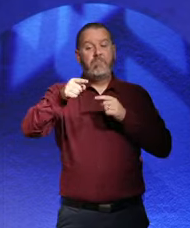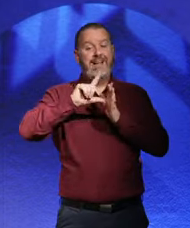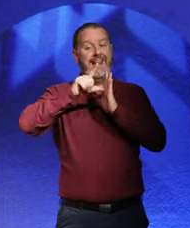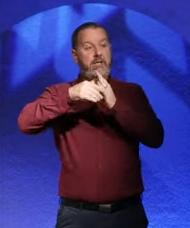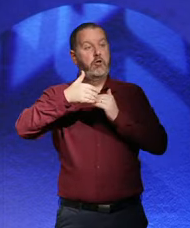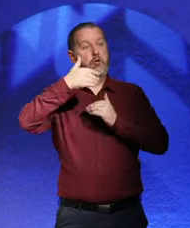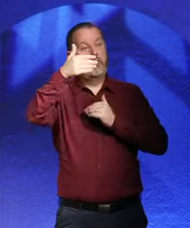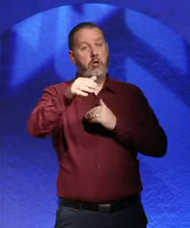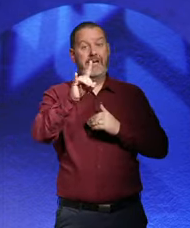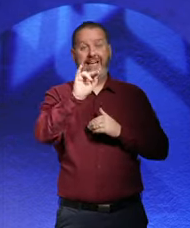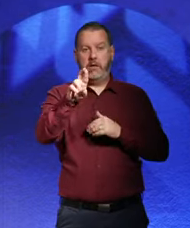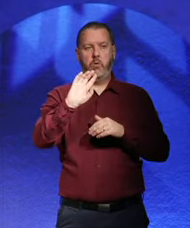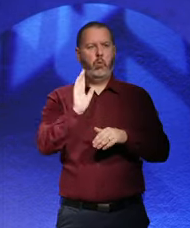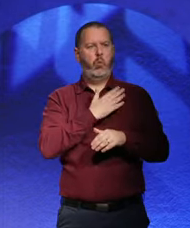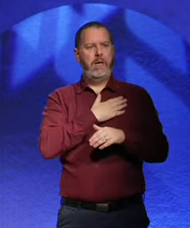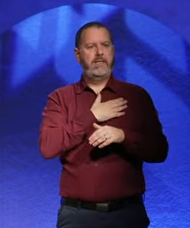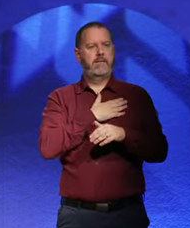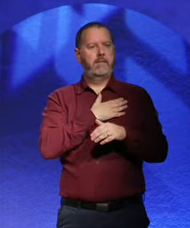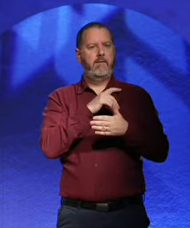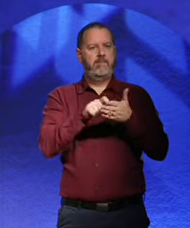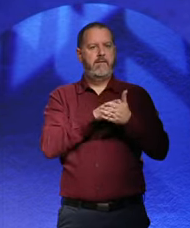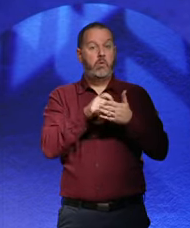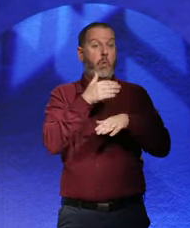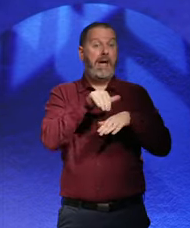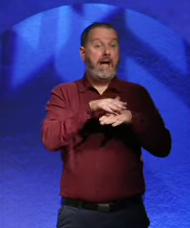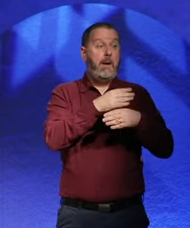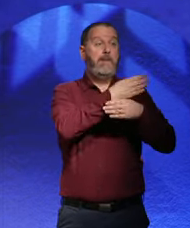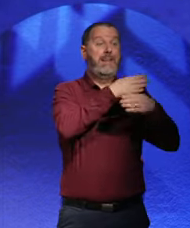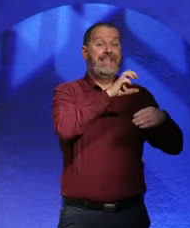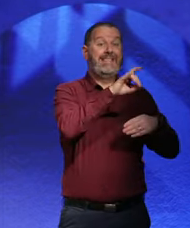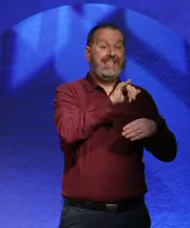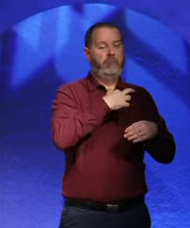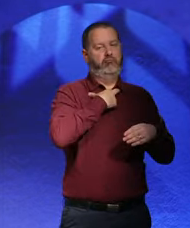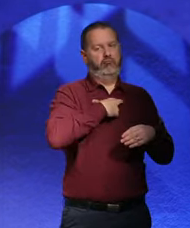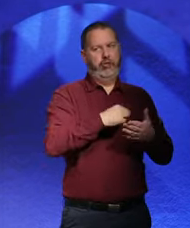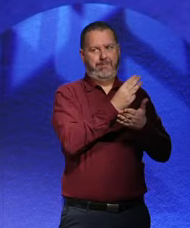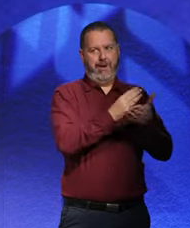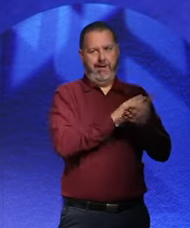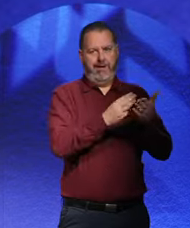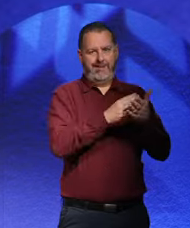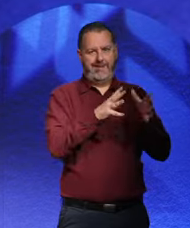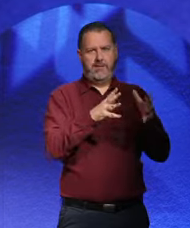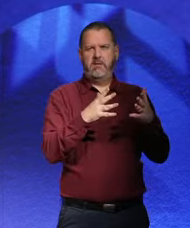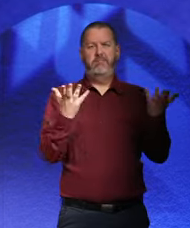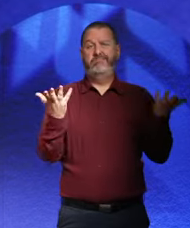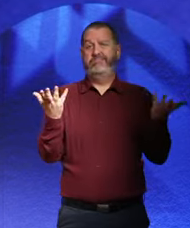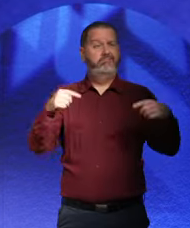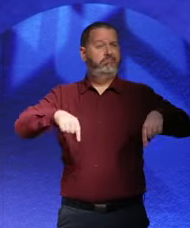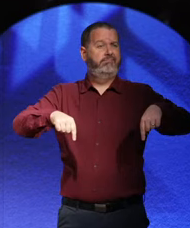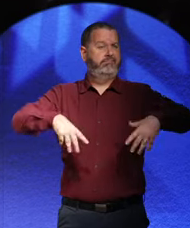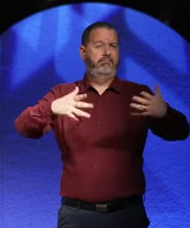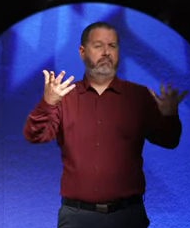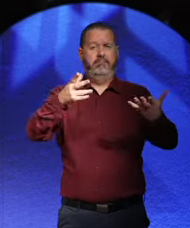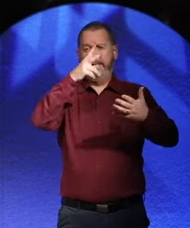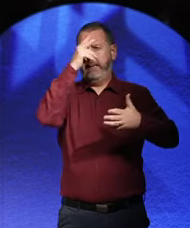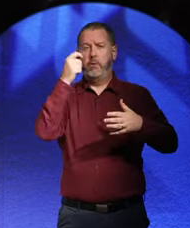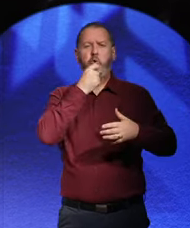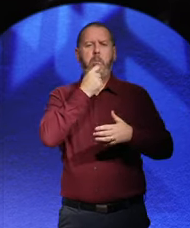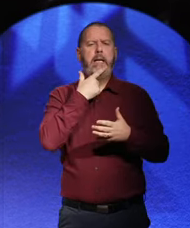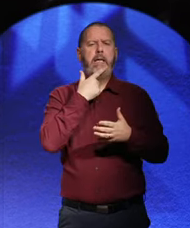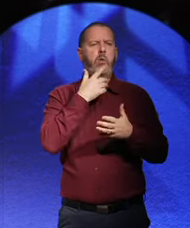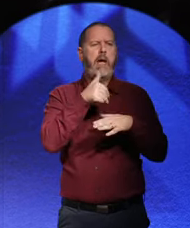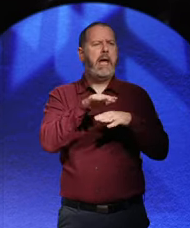in affluent areas of the big cities. So I don't know what the, what's the big posh area of Dublin?